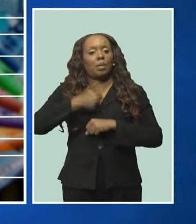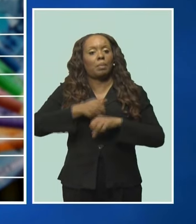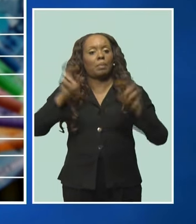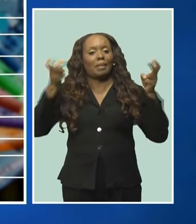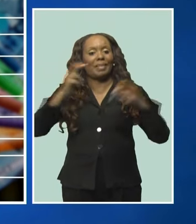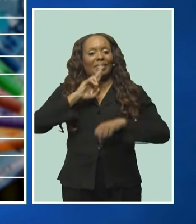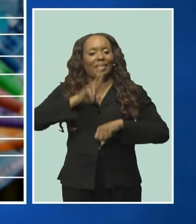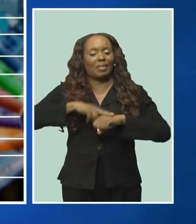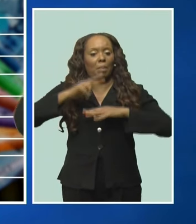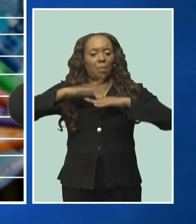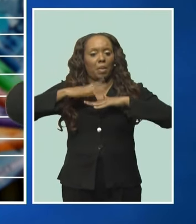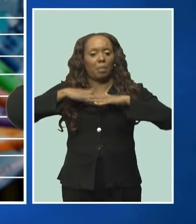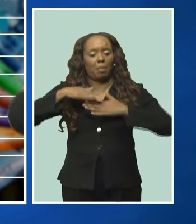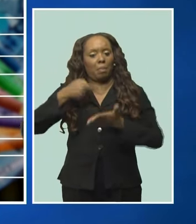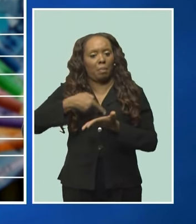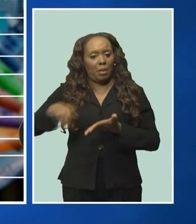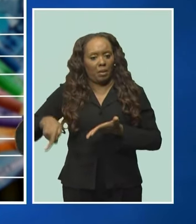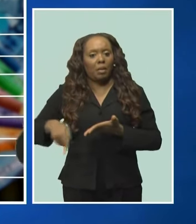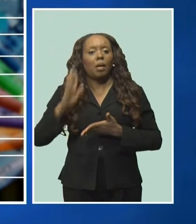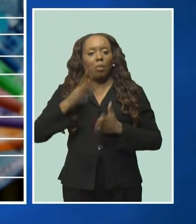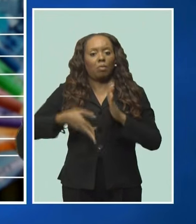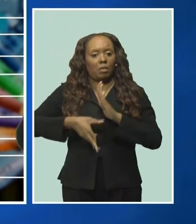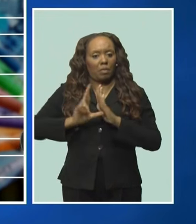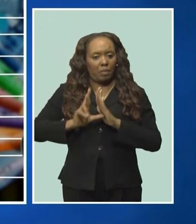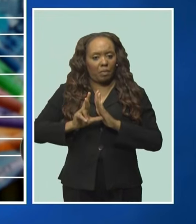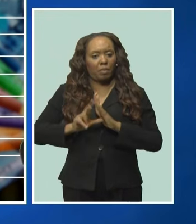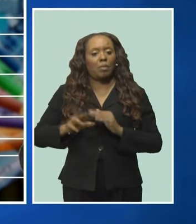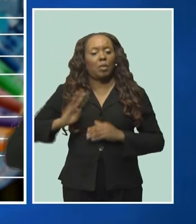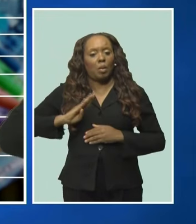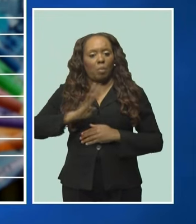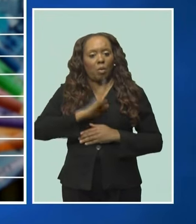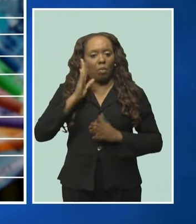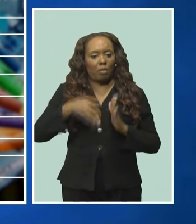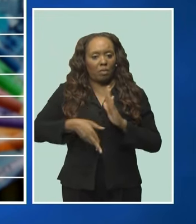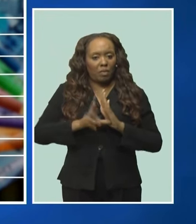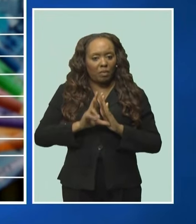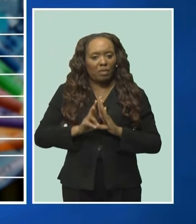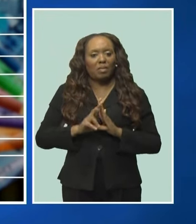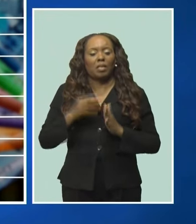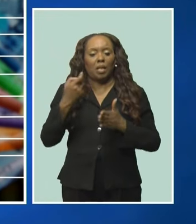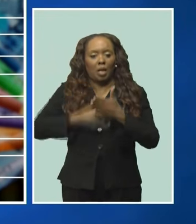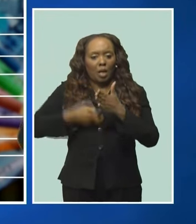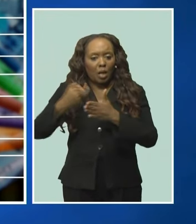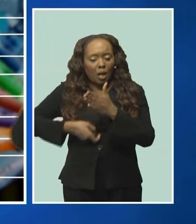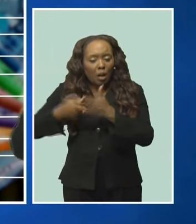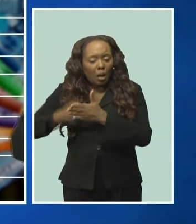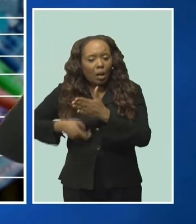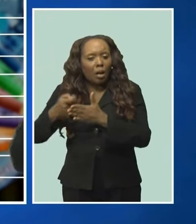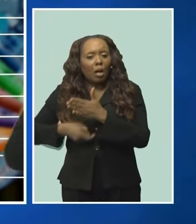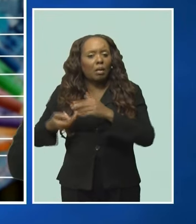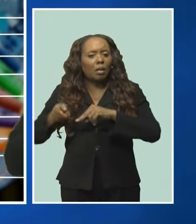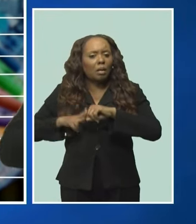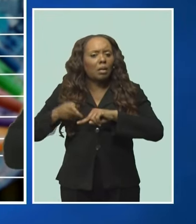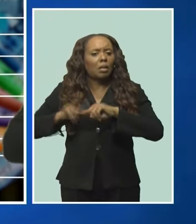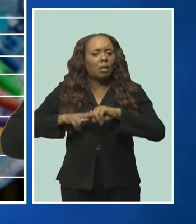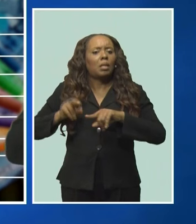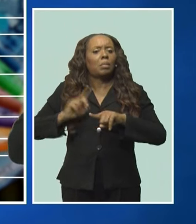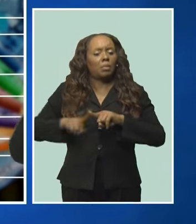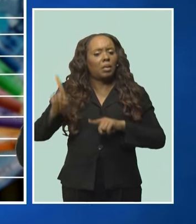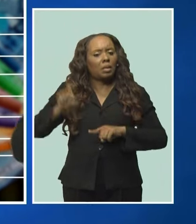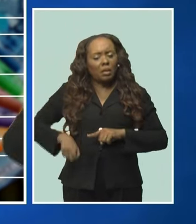it will be reviewed by the Minimum Wage Board. She says inflation is rising and the rates for those at the bottom need to be addressed.